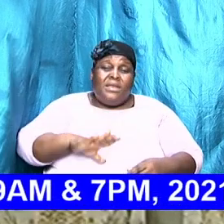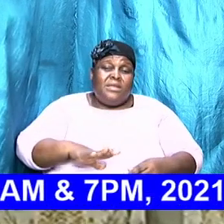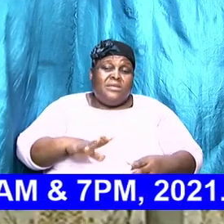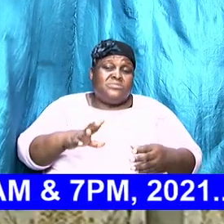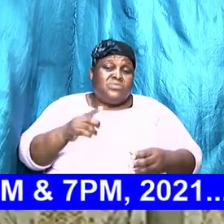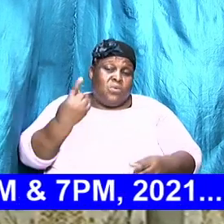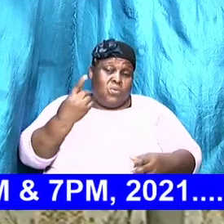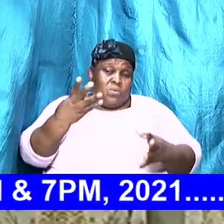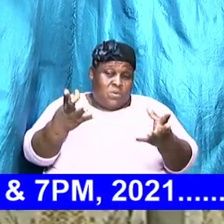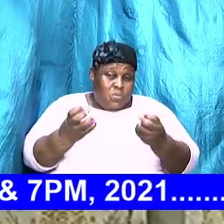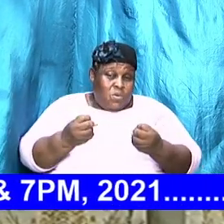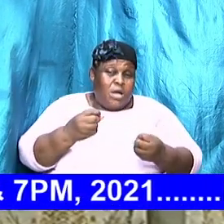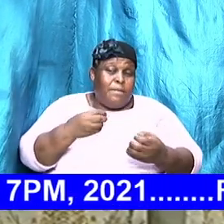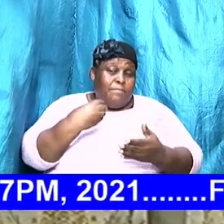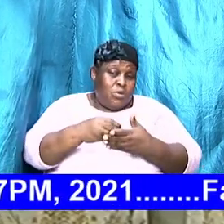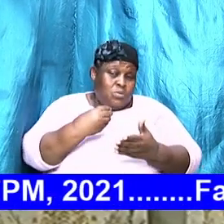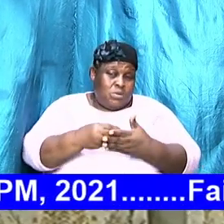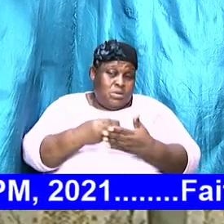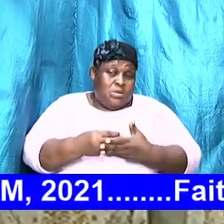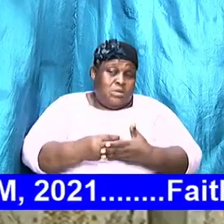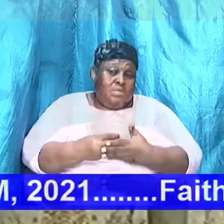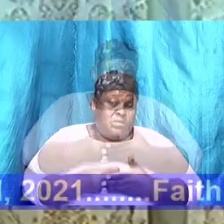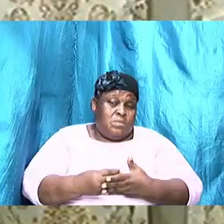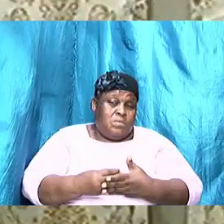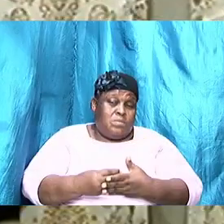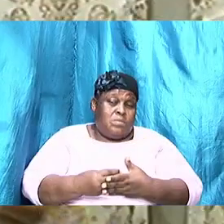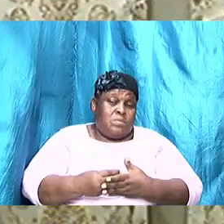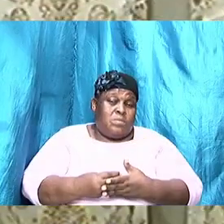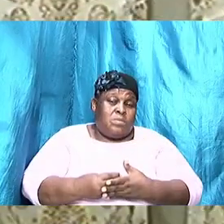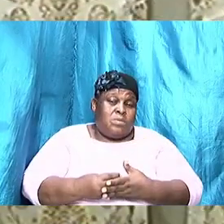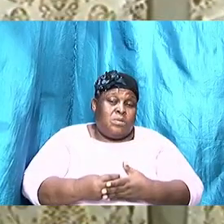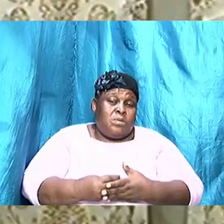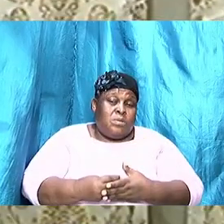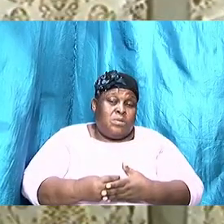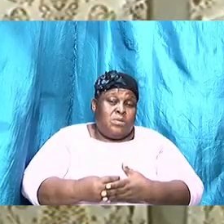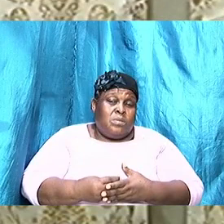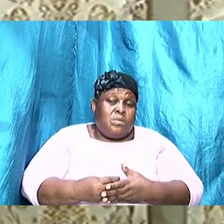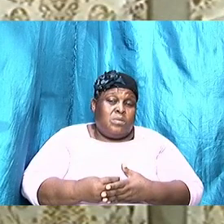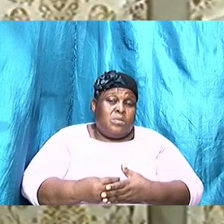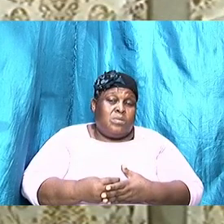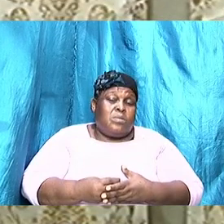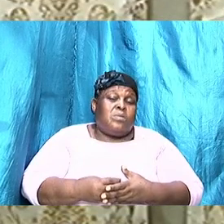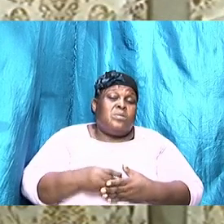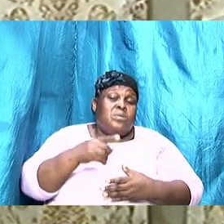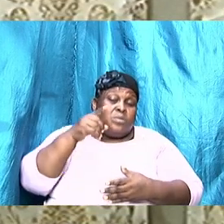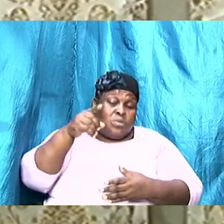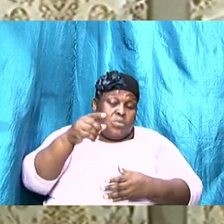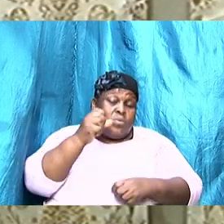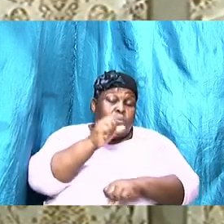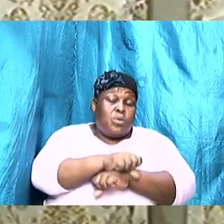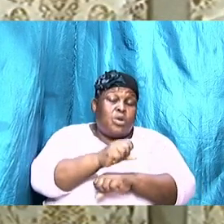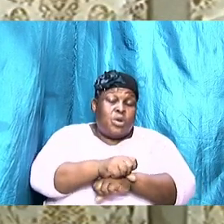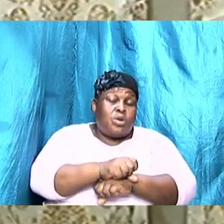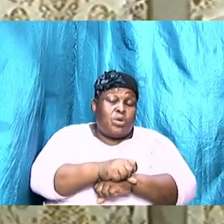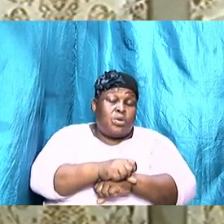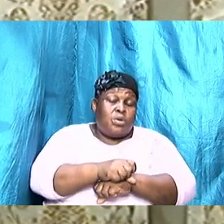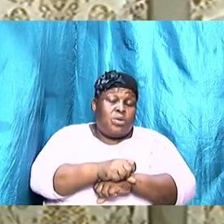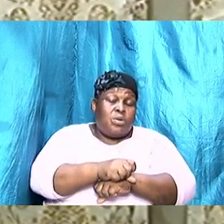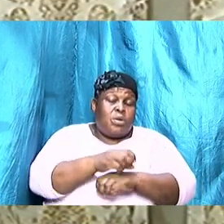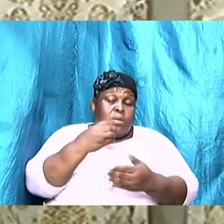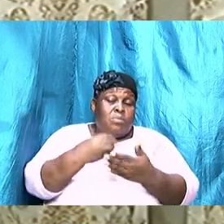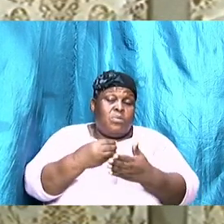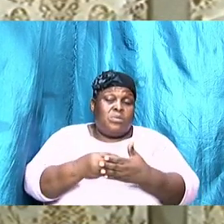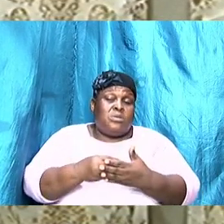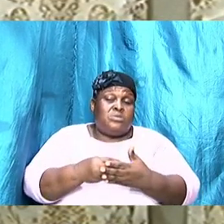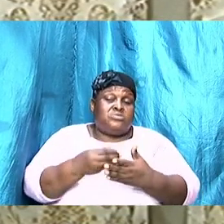so we can achieve certain things but hello you work your money is yours I work my money is mine no no no it